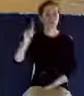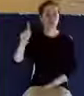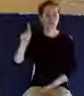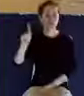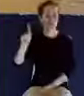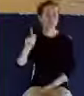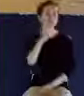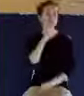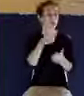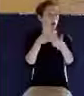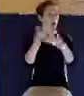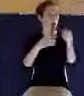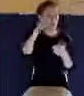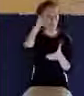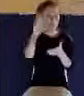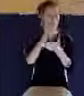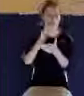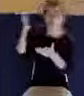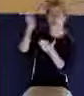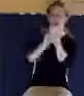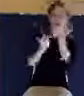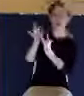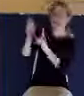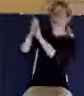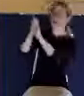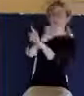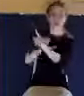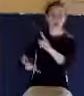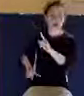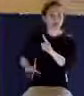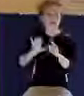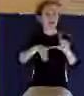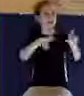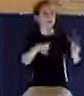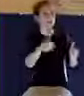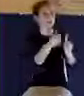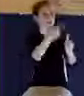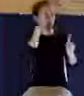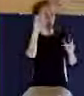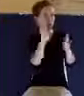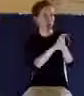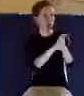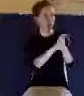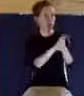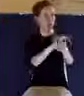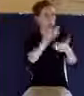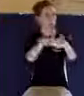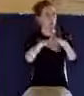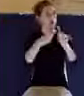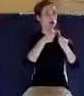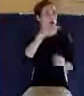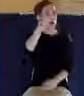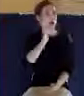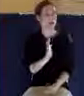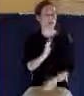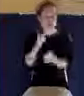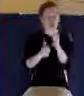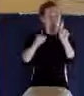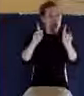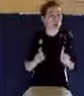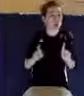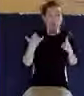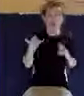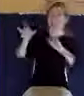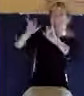Whosoever believeth that Jesus is the Christ is born of God, and everyone that loveth him that begot, loveth him also that is